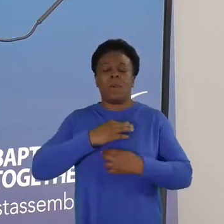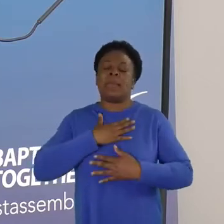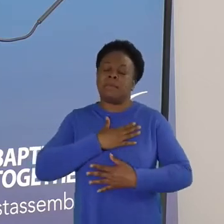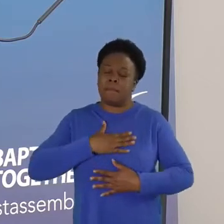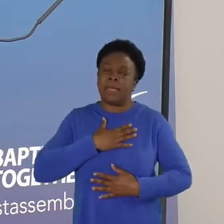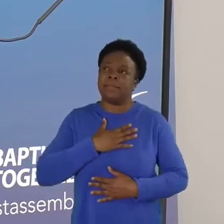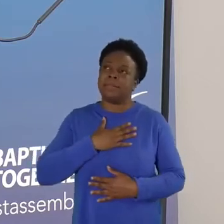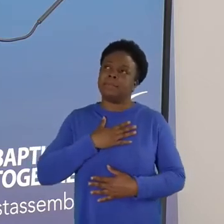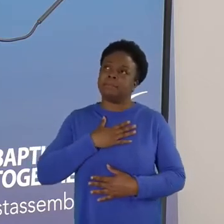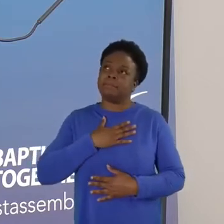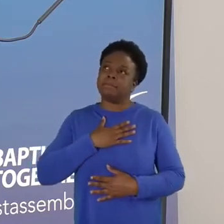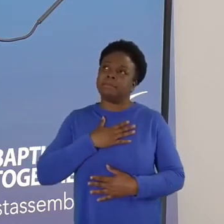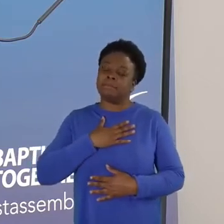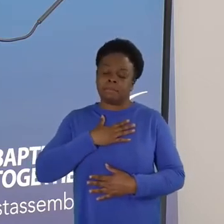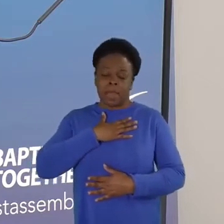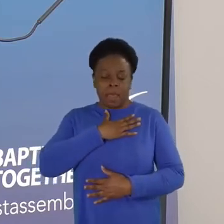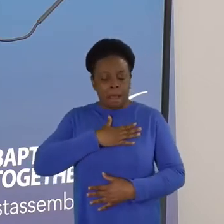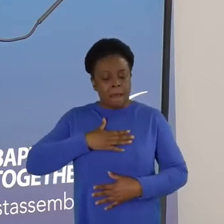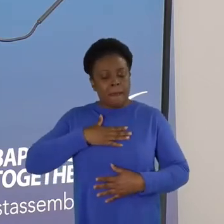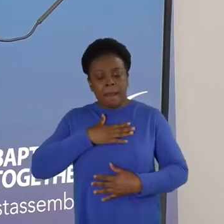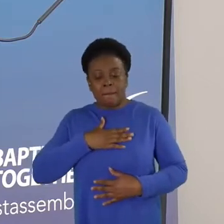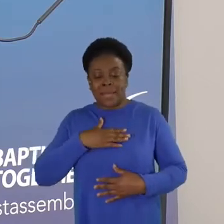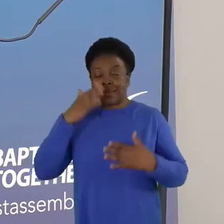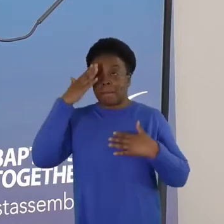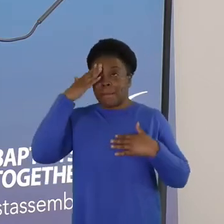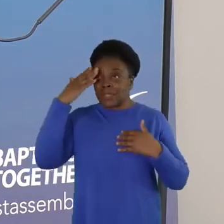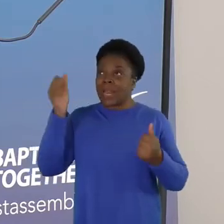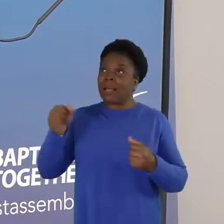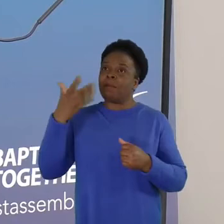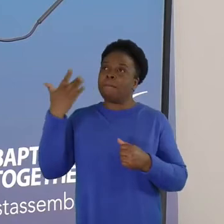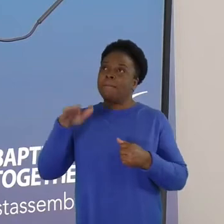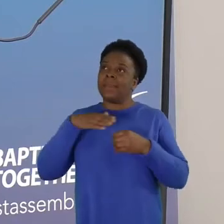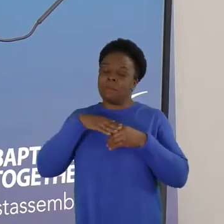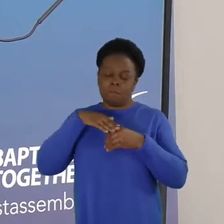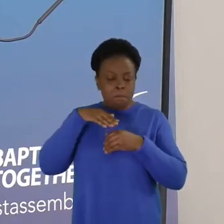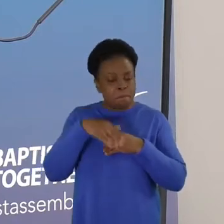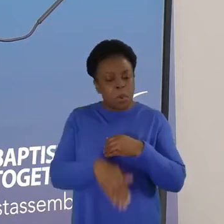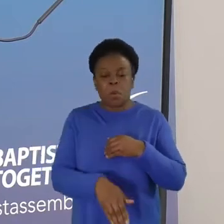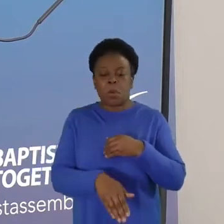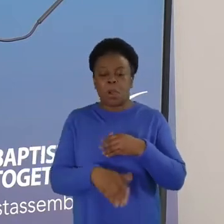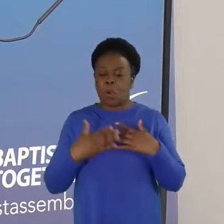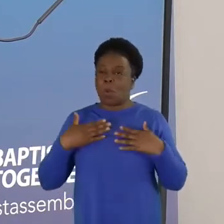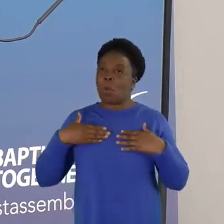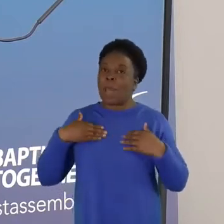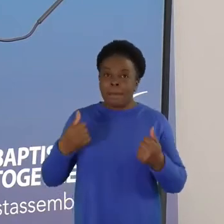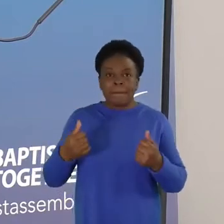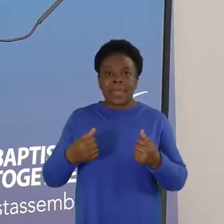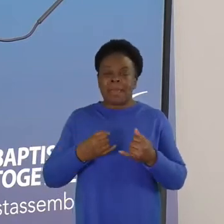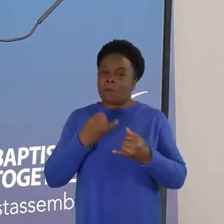We lament the loss of mental health and well-being many of us are now experiencing.